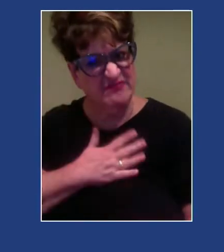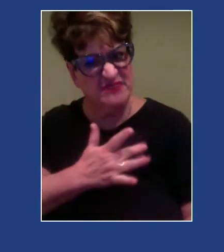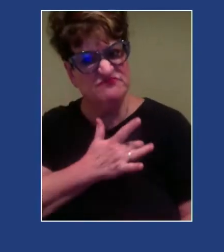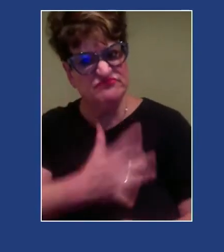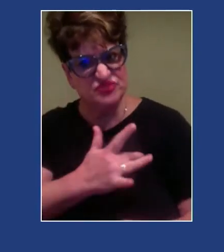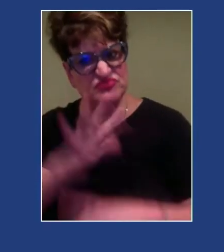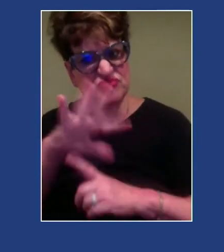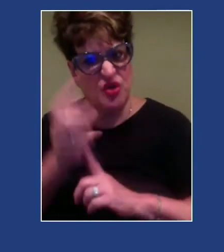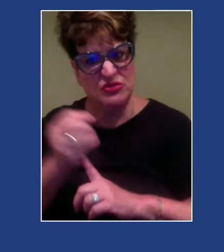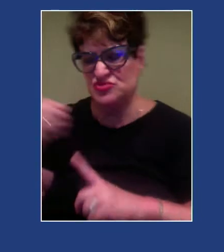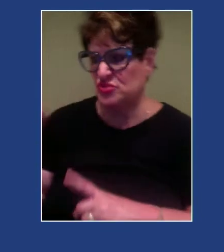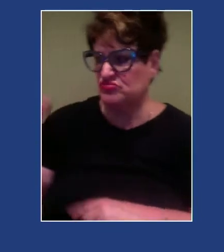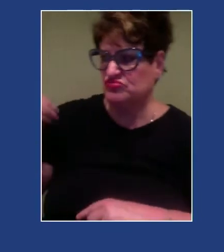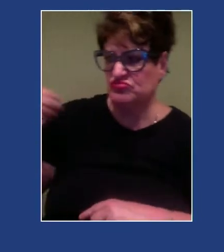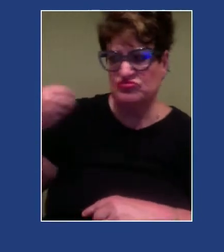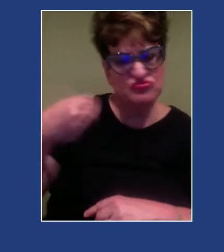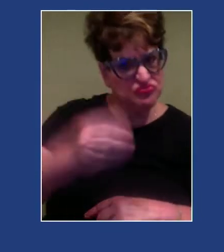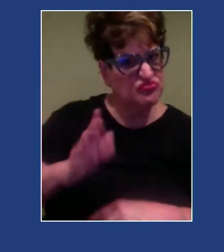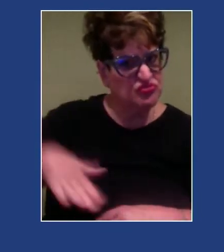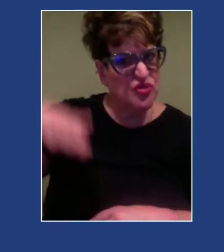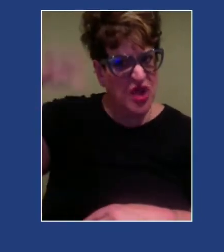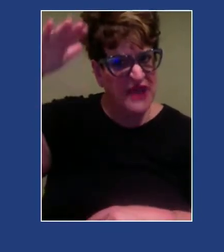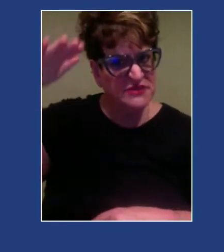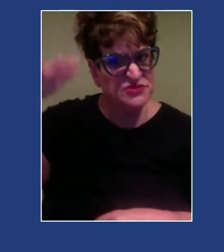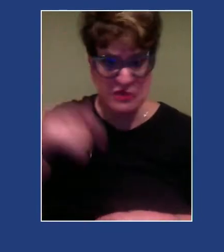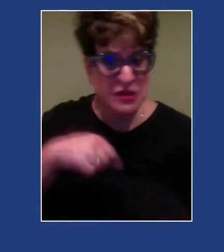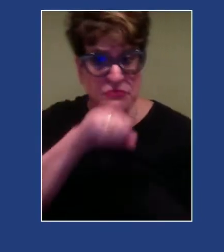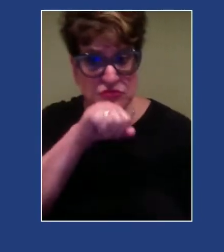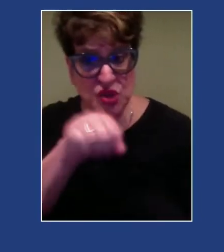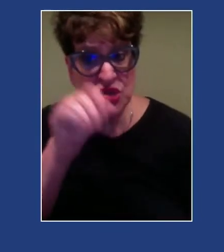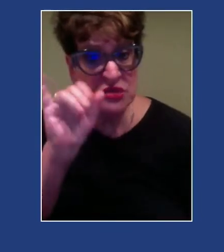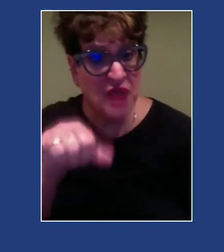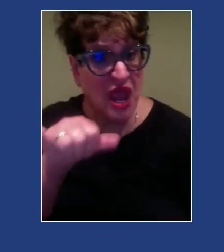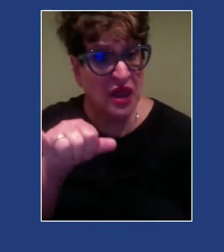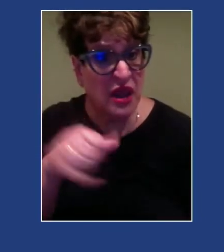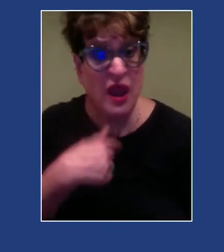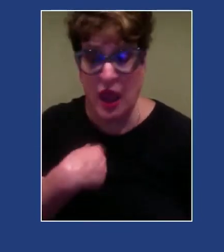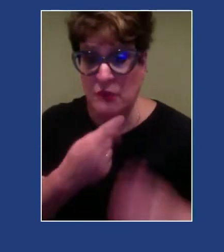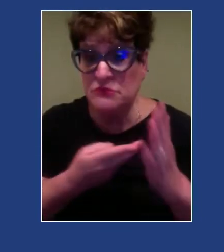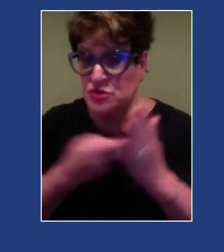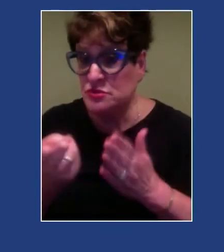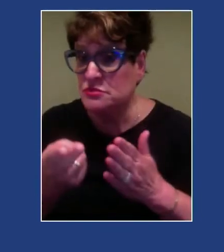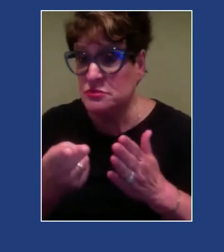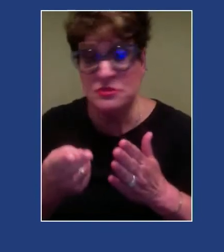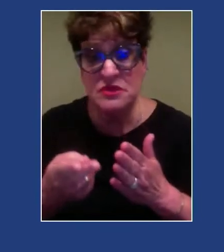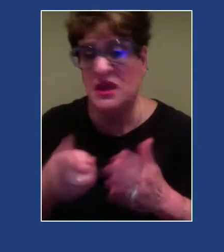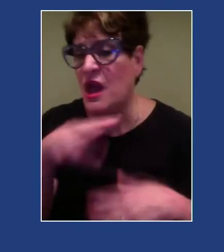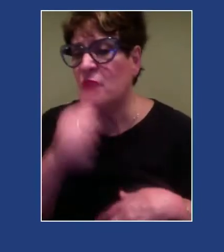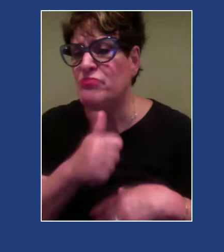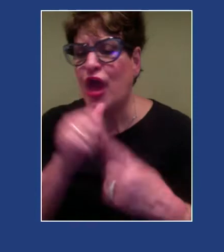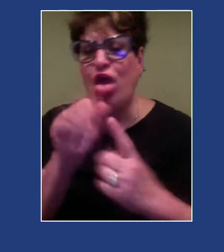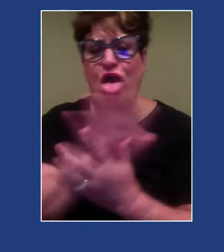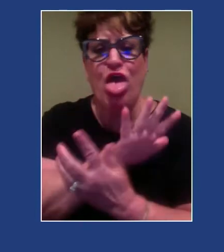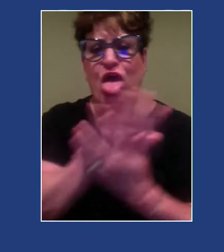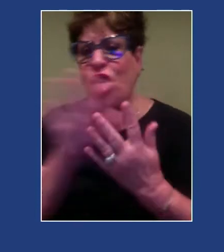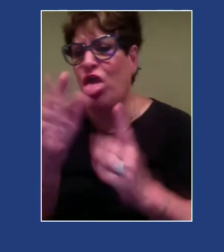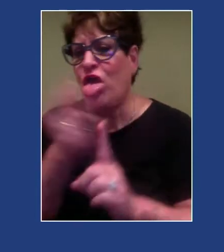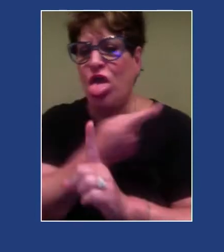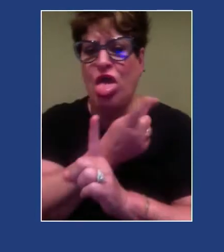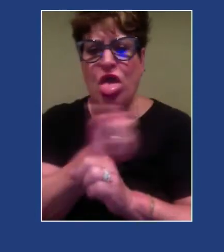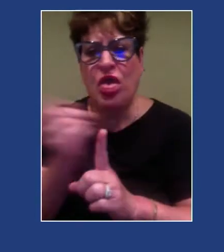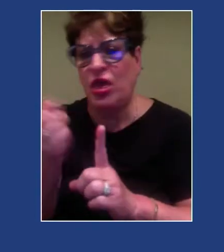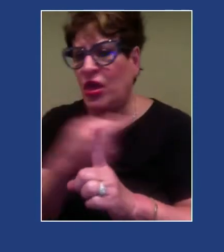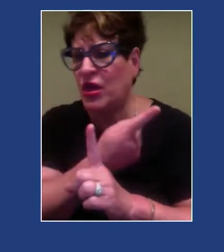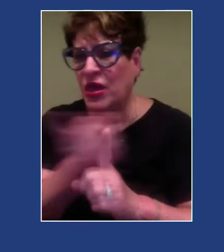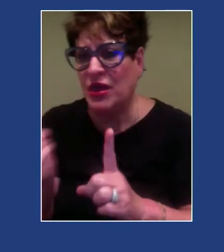was raised. And that's something that I actually really love about myself, that I'm authentic and I don't beat around the bush. Although I wonder if there might be something